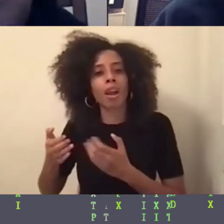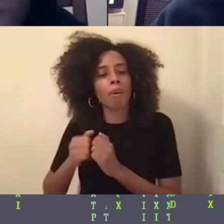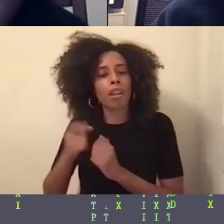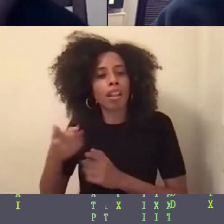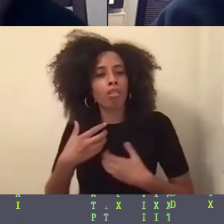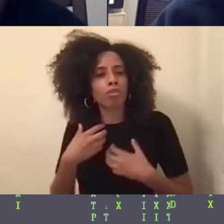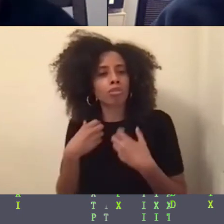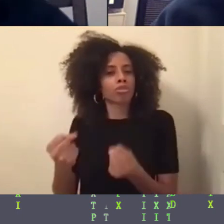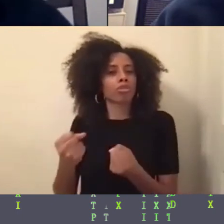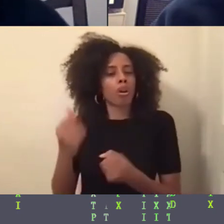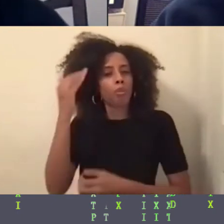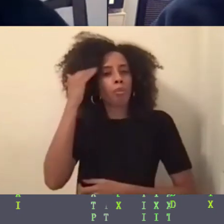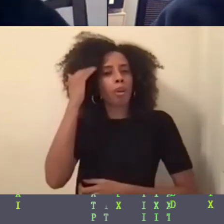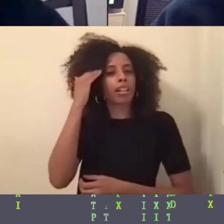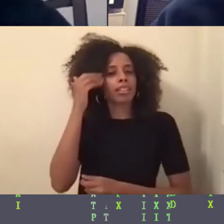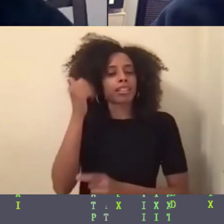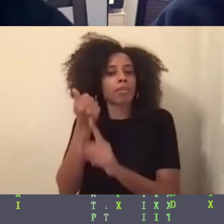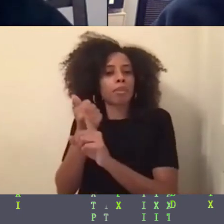and their appreciation of self.